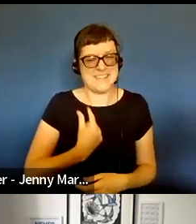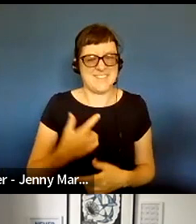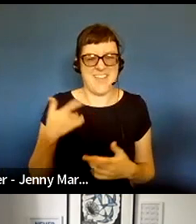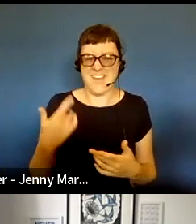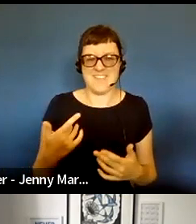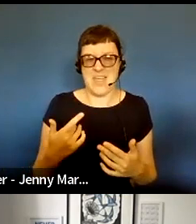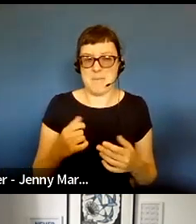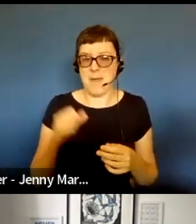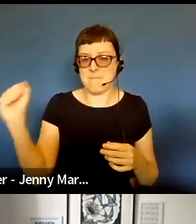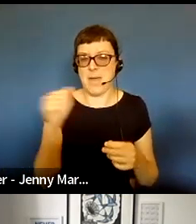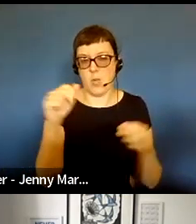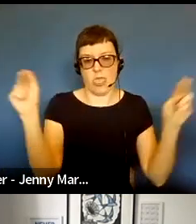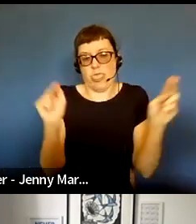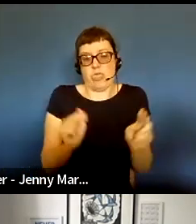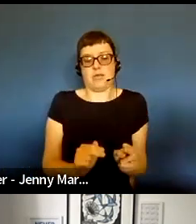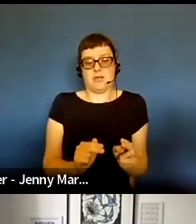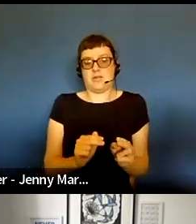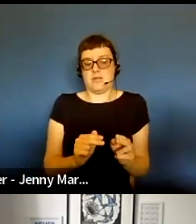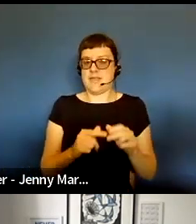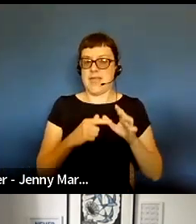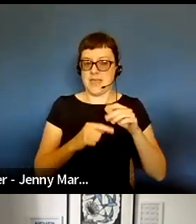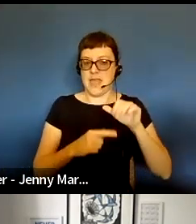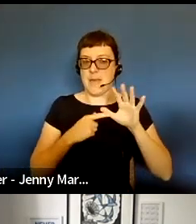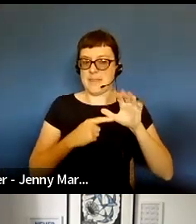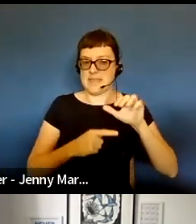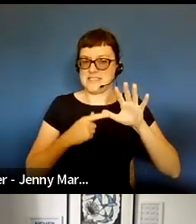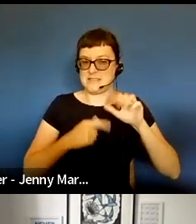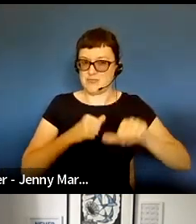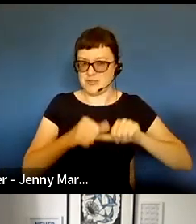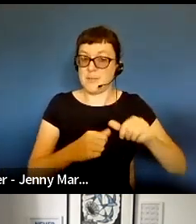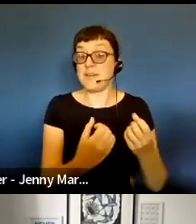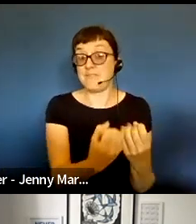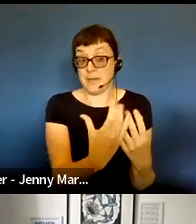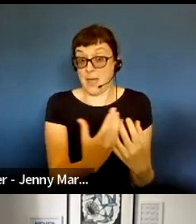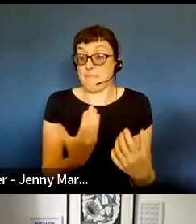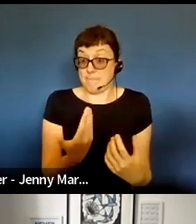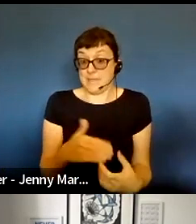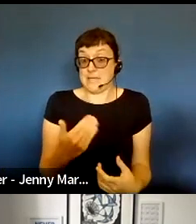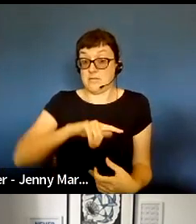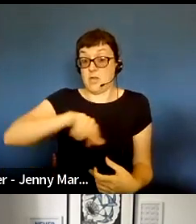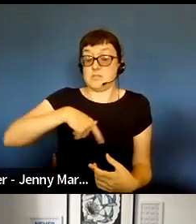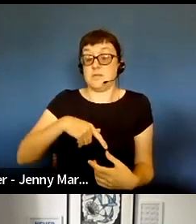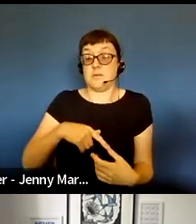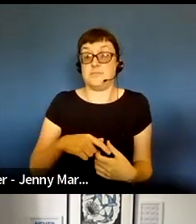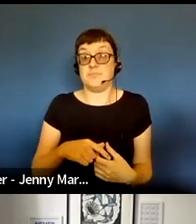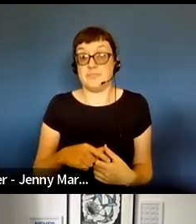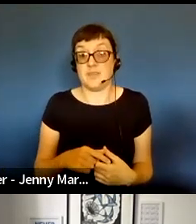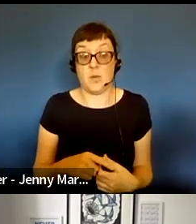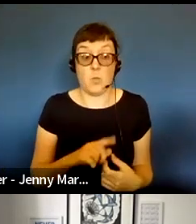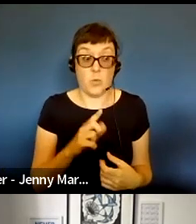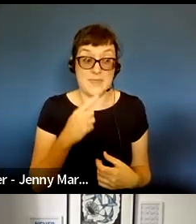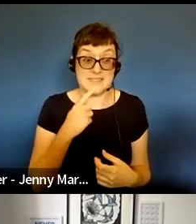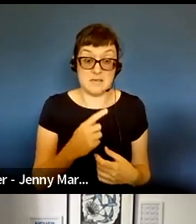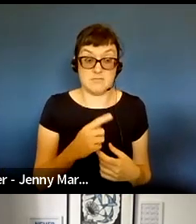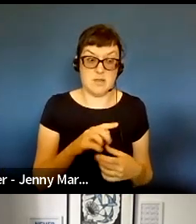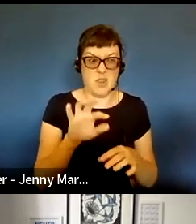very powerless through through this application process. And, you know, that's been the feedback from artists we've had around, you know, their initial thoughts on on sort of